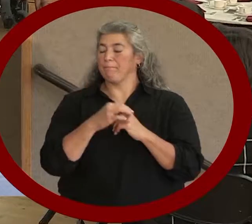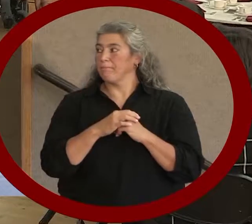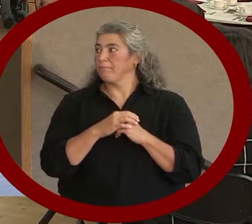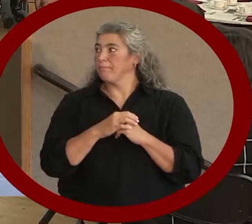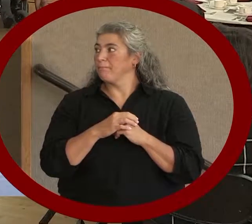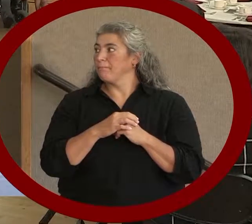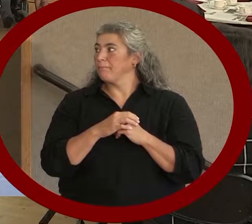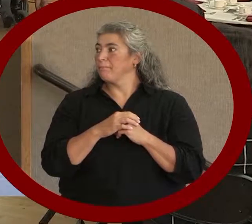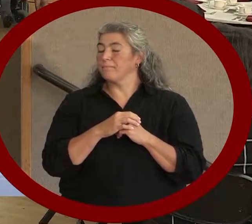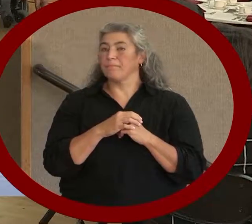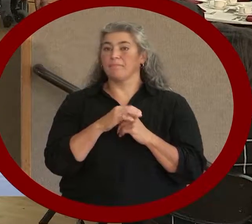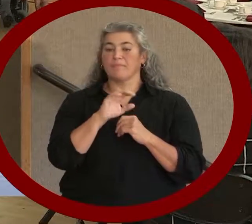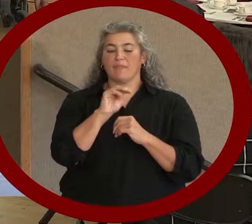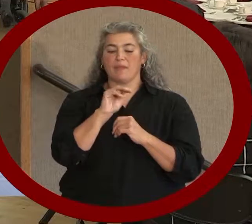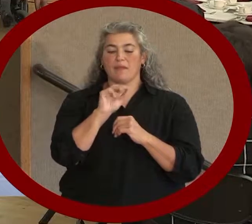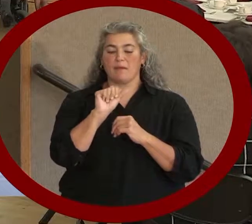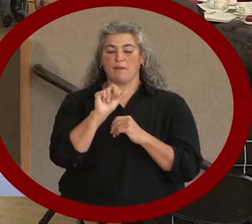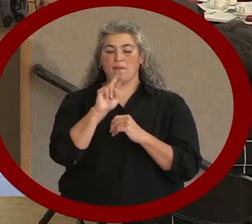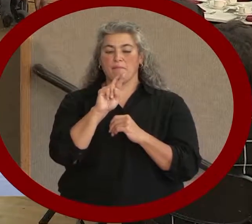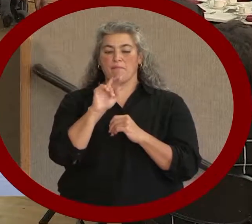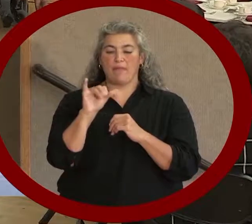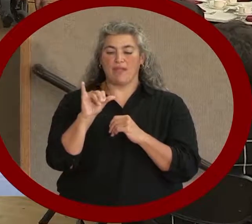Mary Seaman.